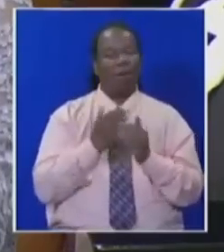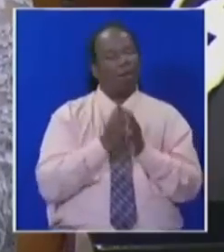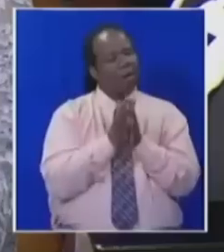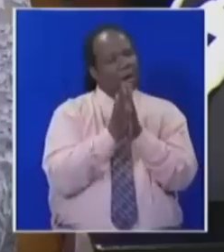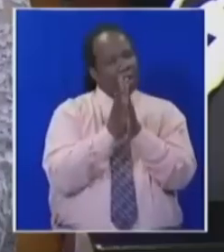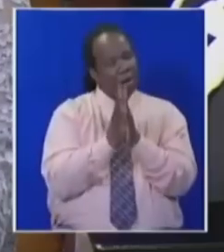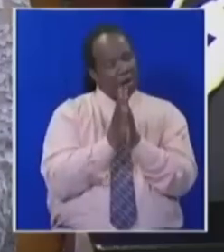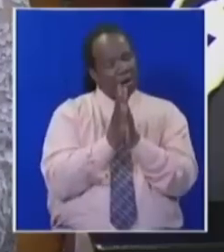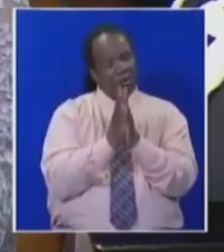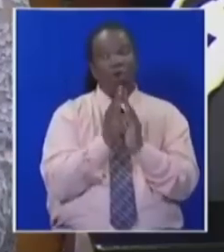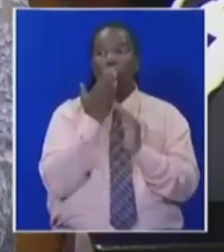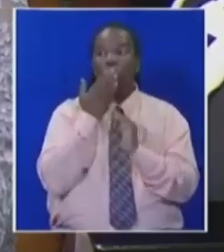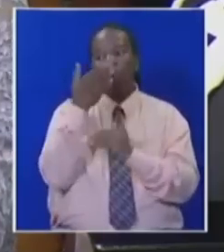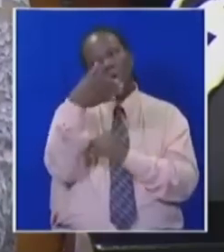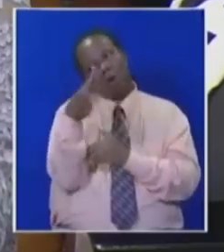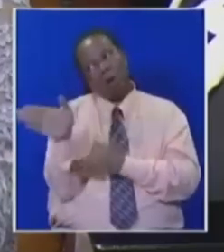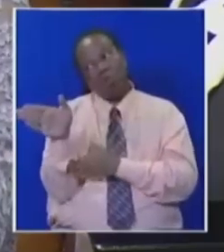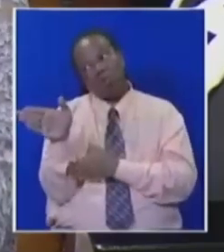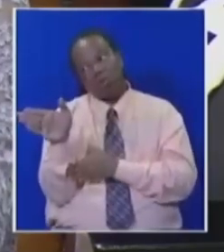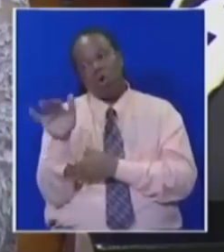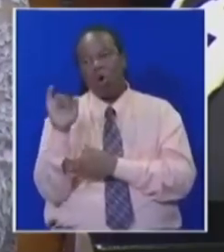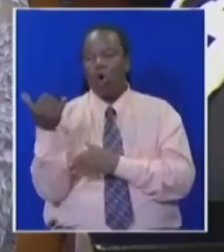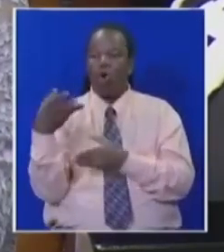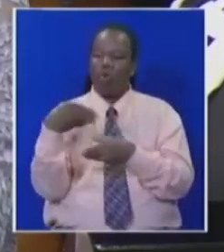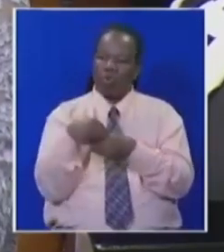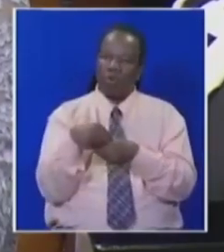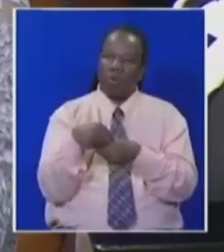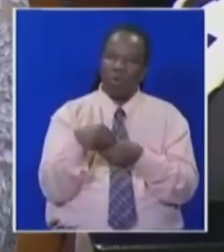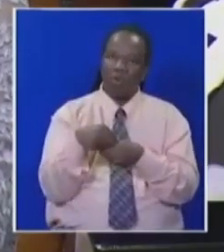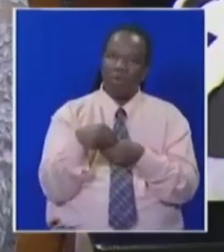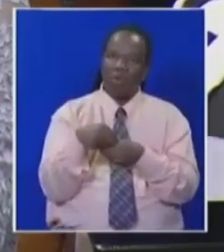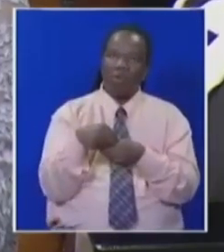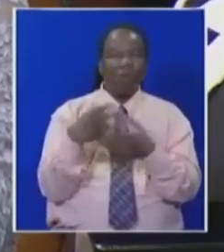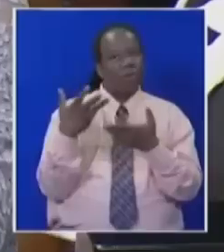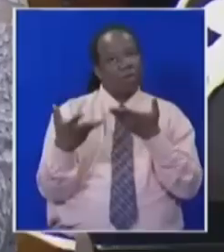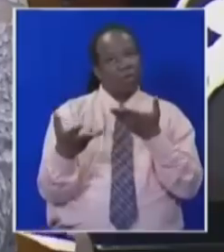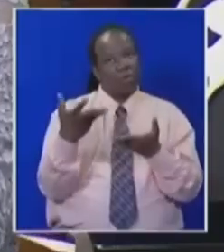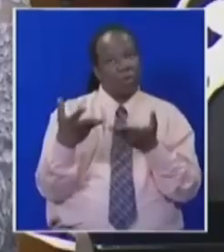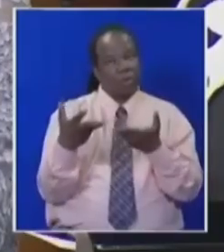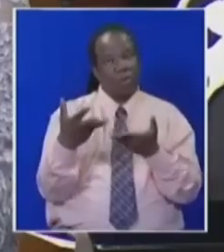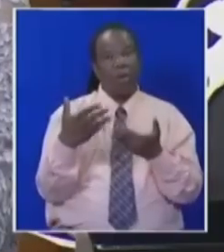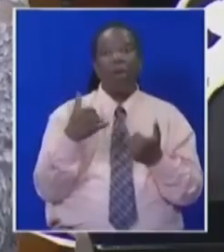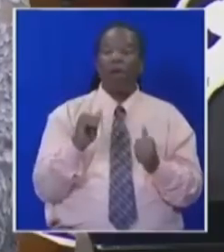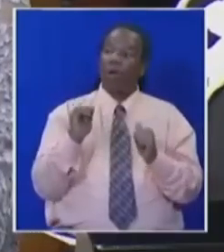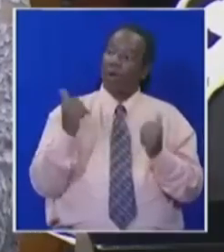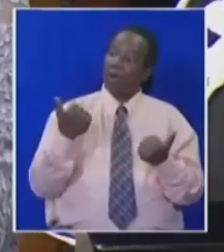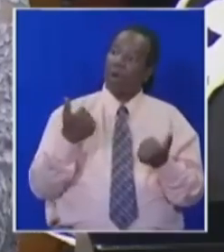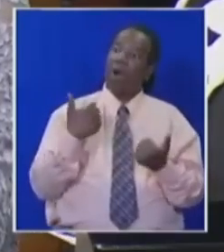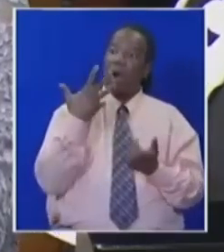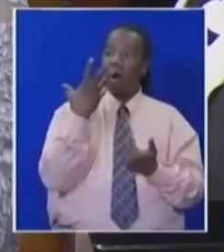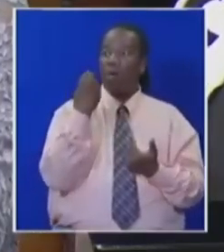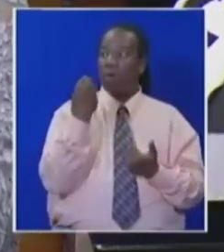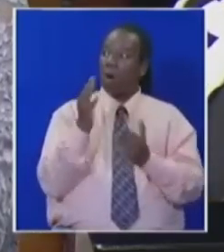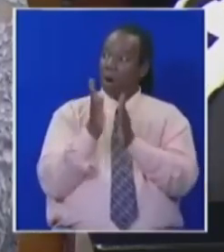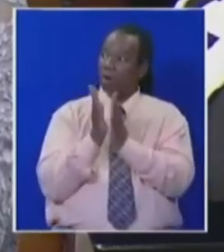either cooperate or you don't and in that case we will have to ask you to withdraw from the